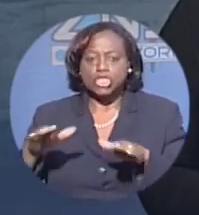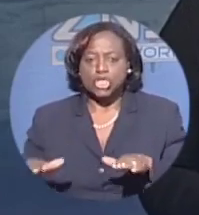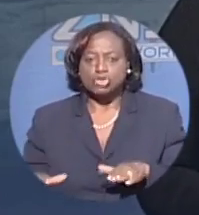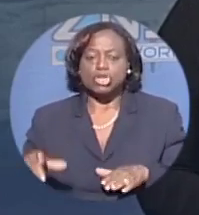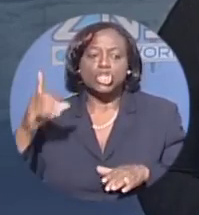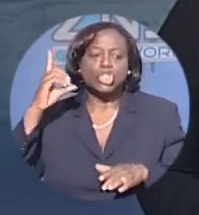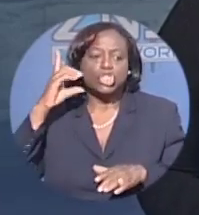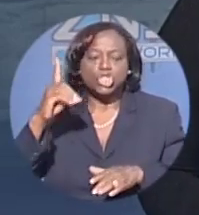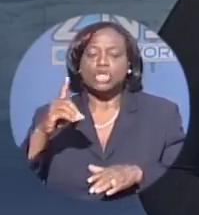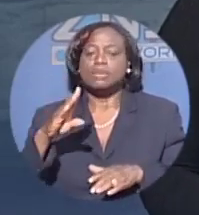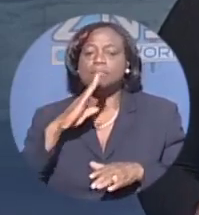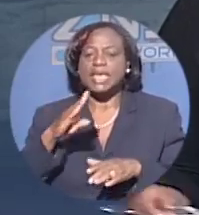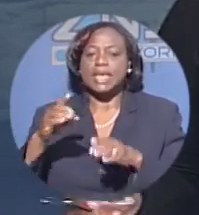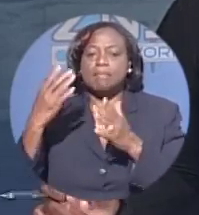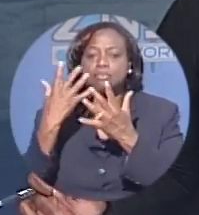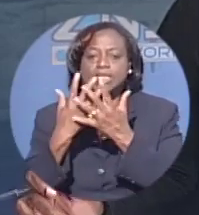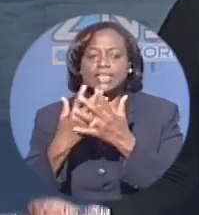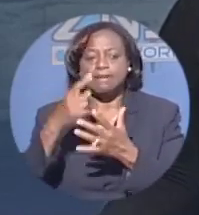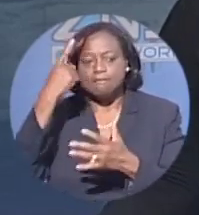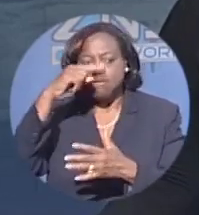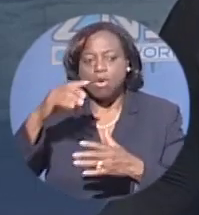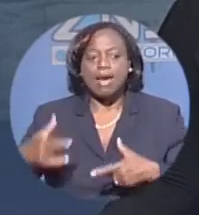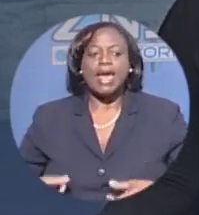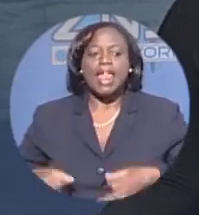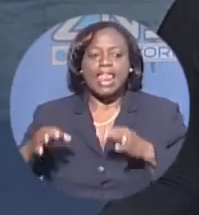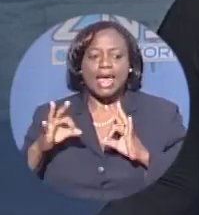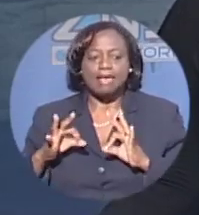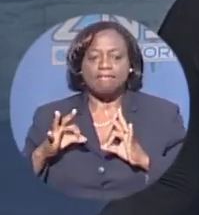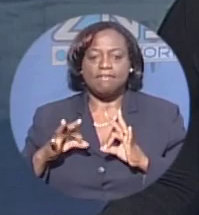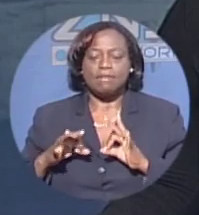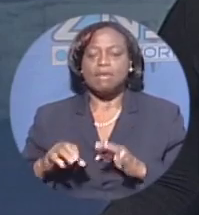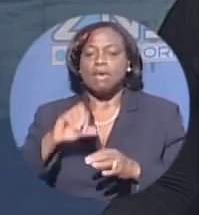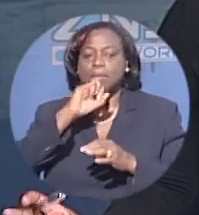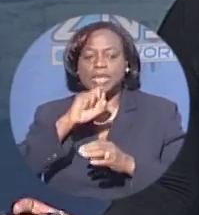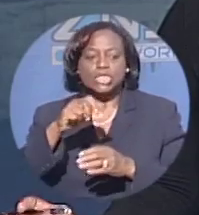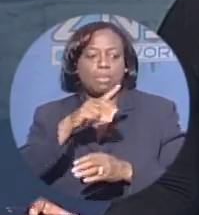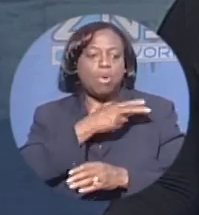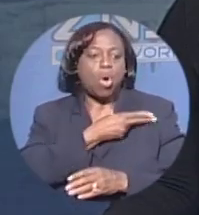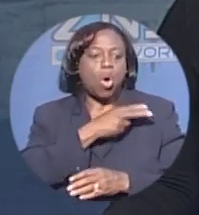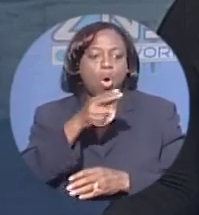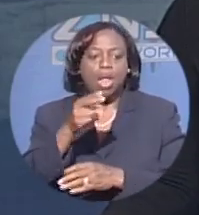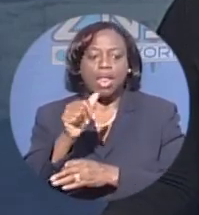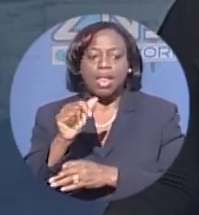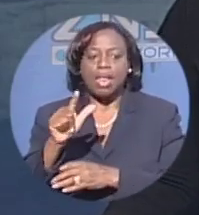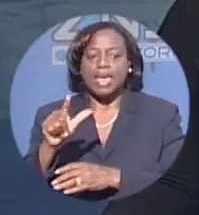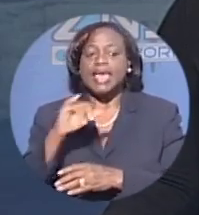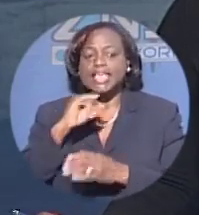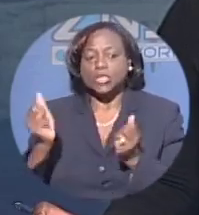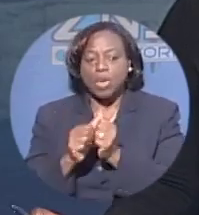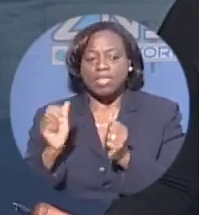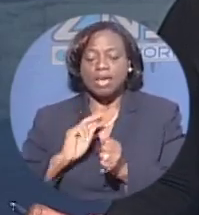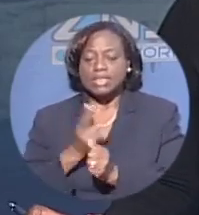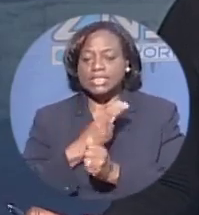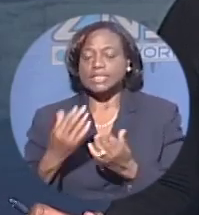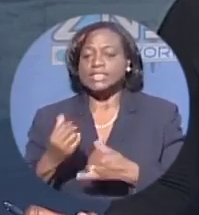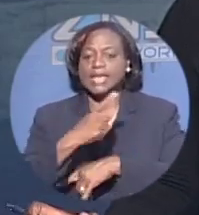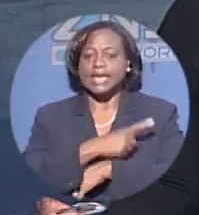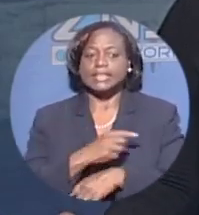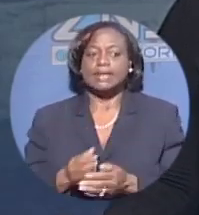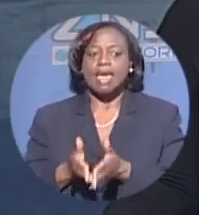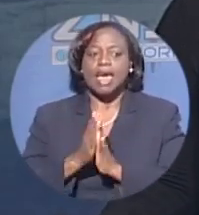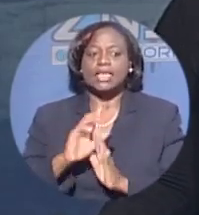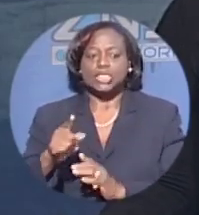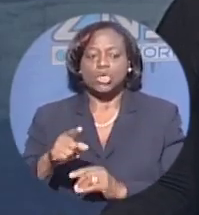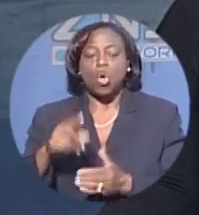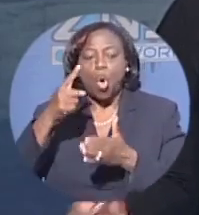life imprisonment, he says. Well, in studio with us tonight is Bishop Simeon Hall. First of all, thanks for being here. Now, I'd like to ask you, first of all, your